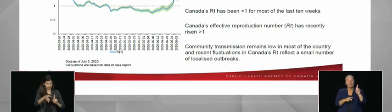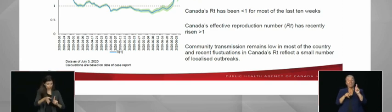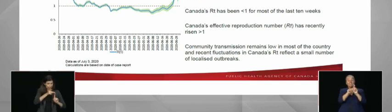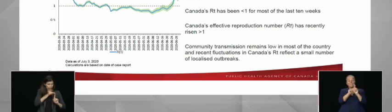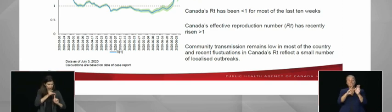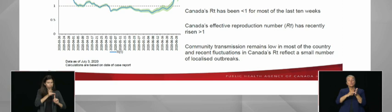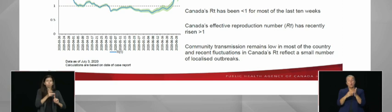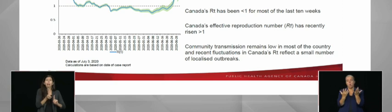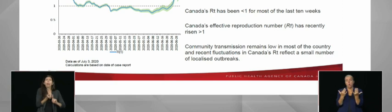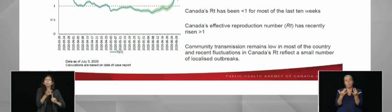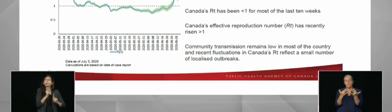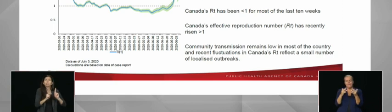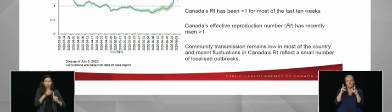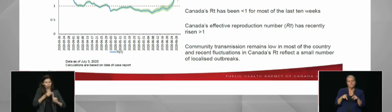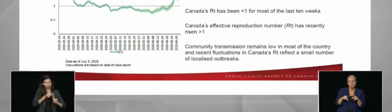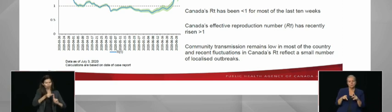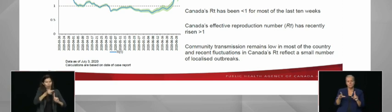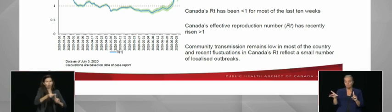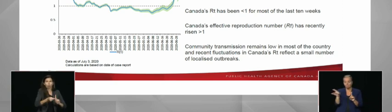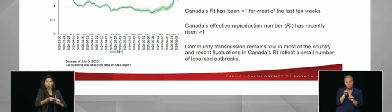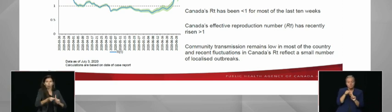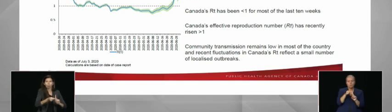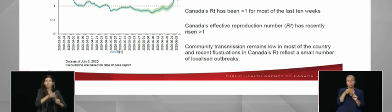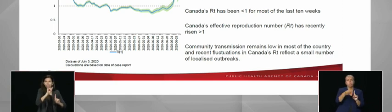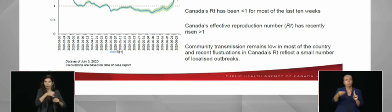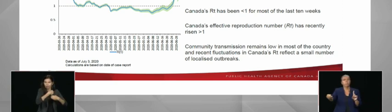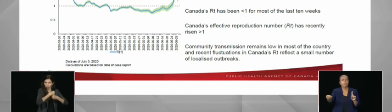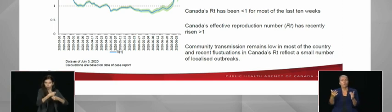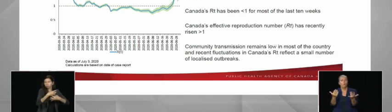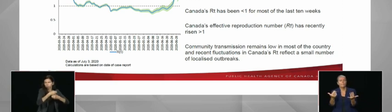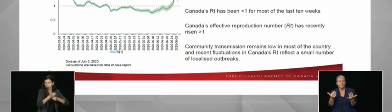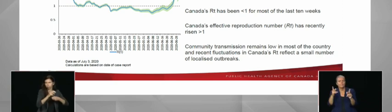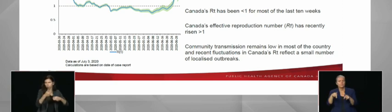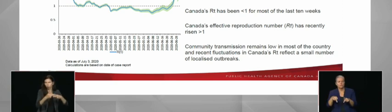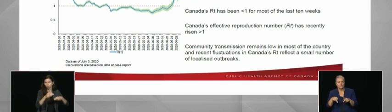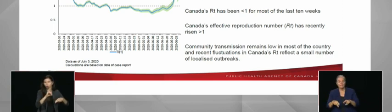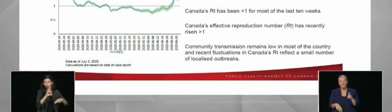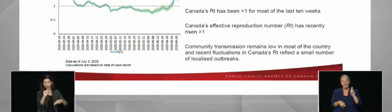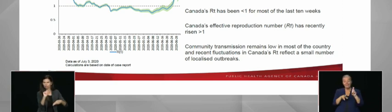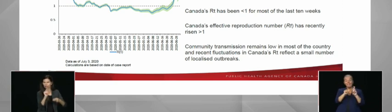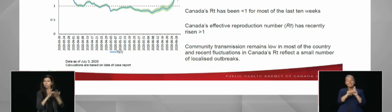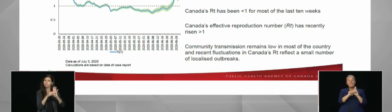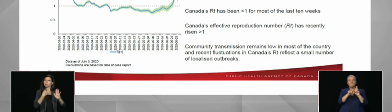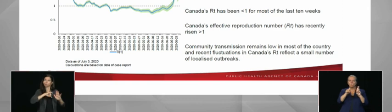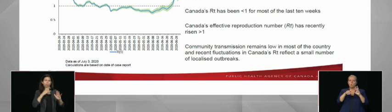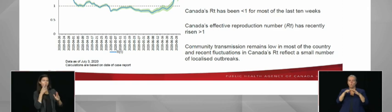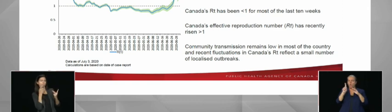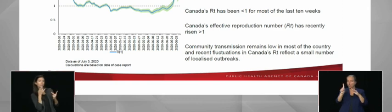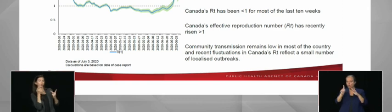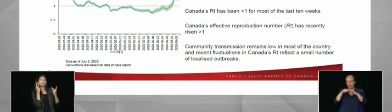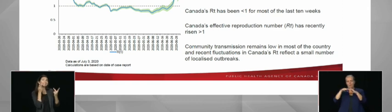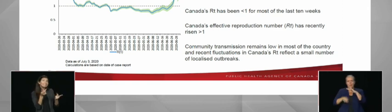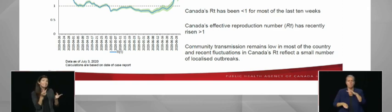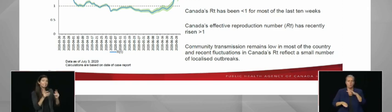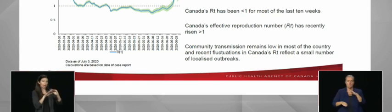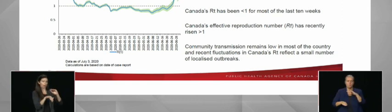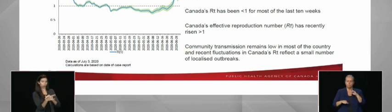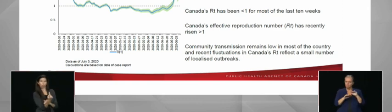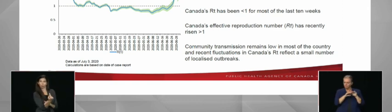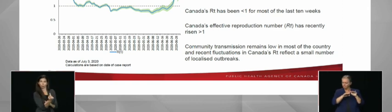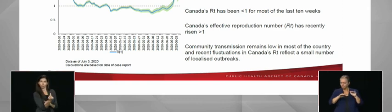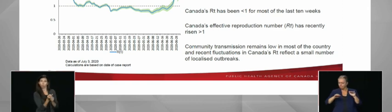RT needs to remain consistently below 1, meaning on average each new case infects less than one other person.